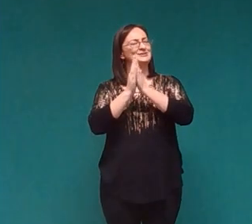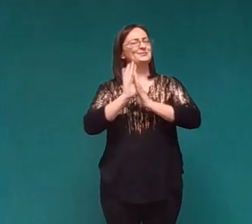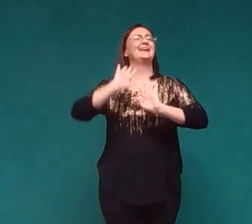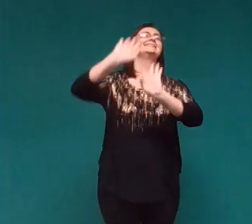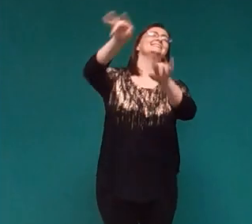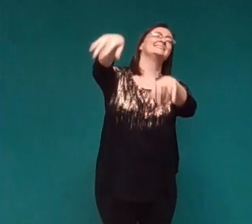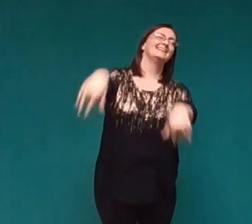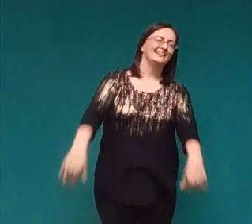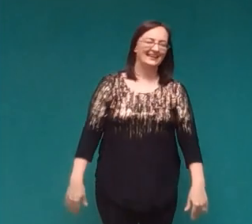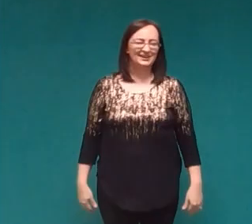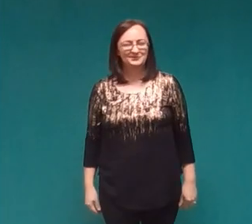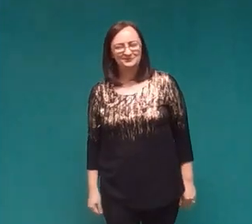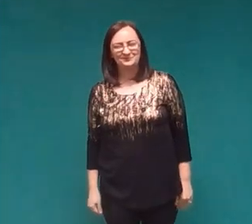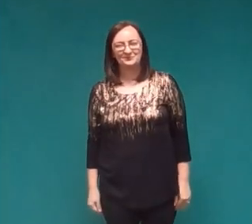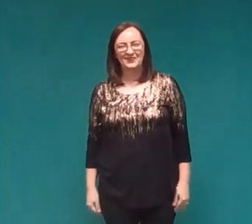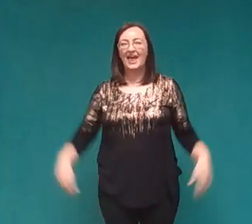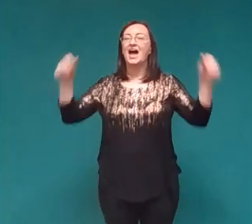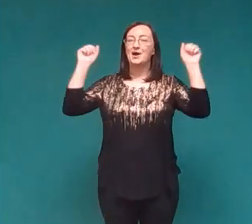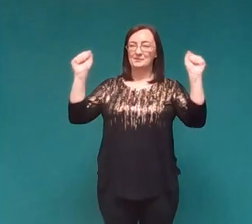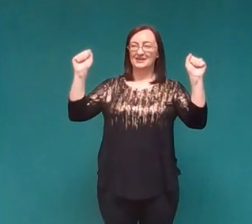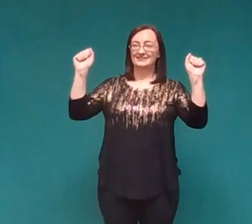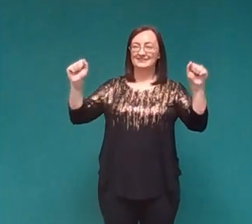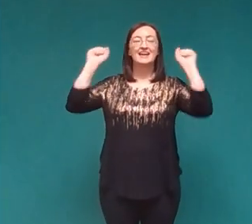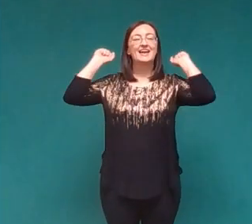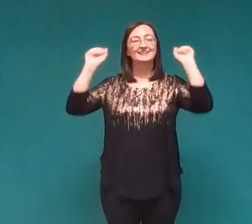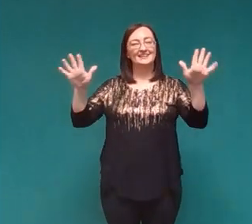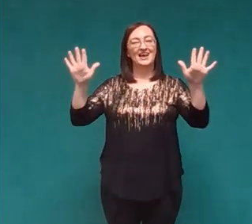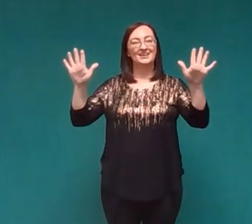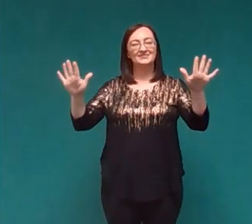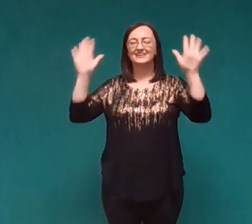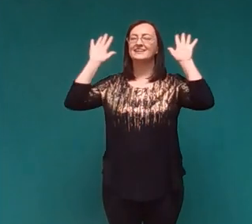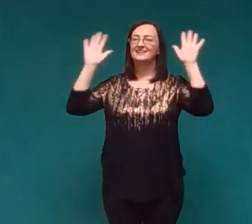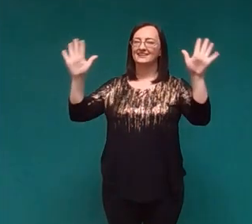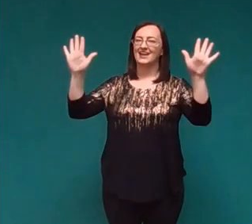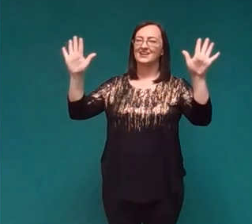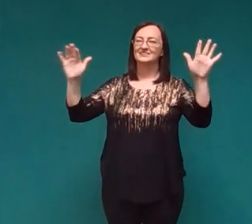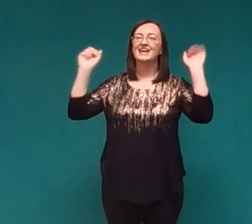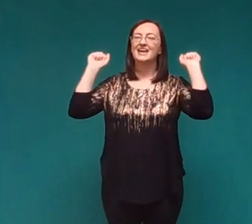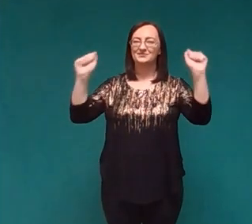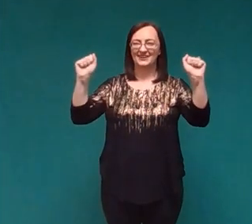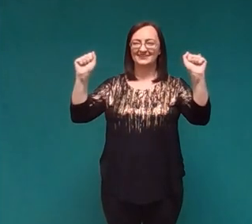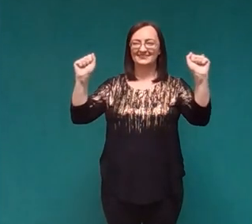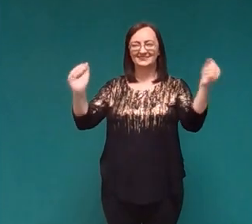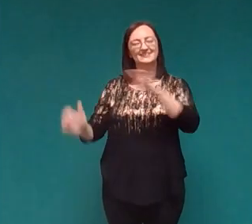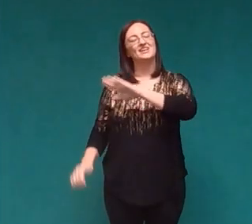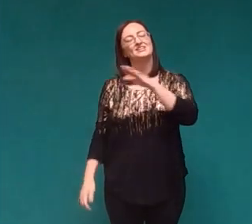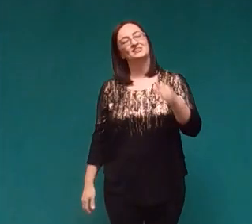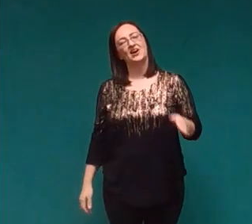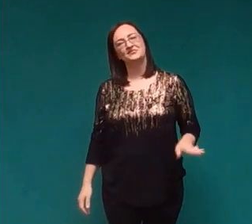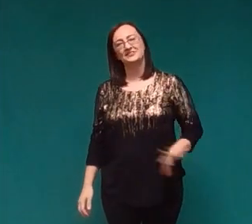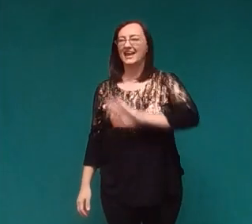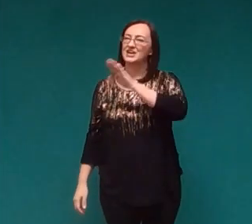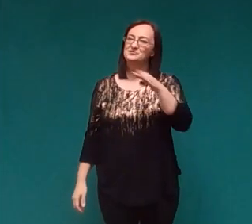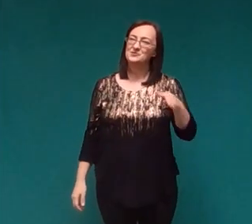just be silly. Mittens and gloves, gloves and mittens,